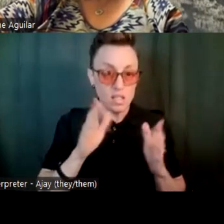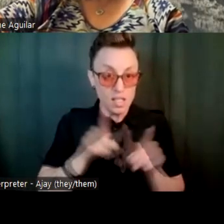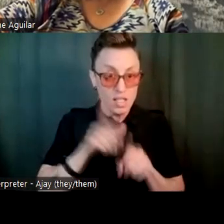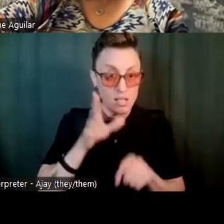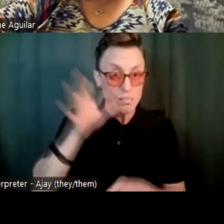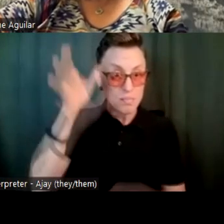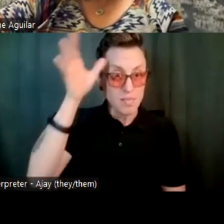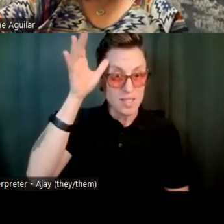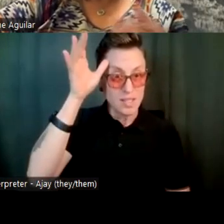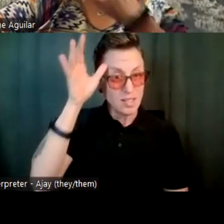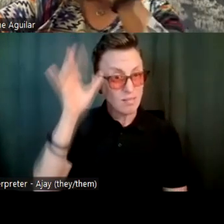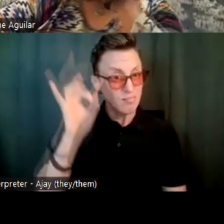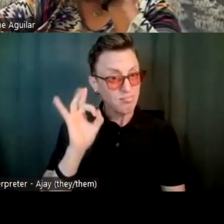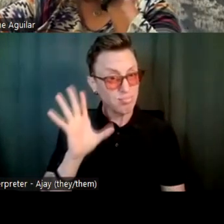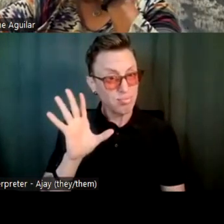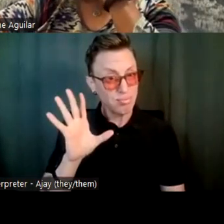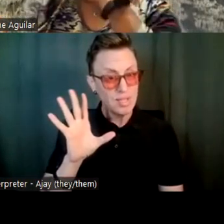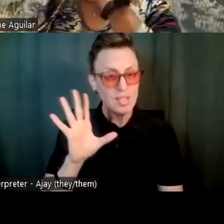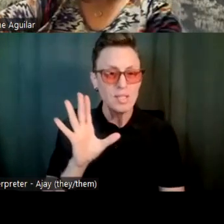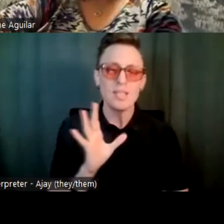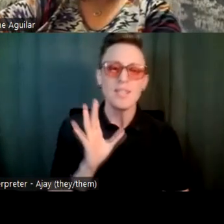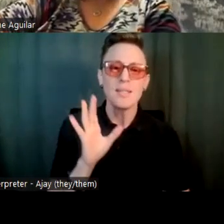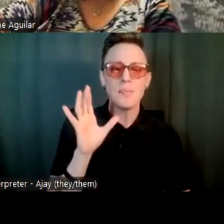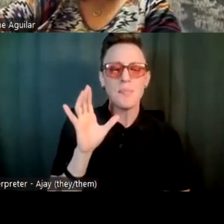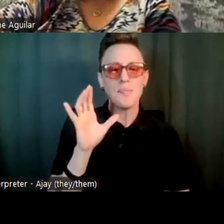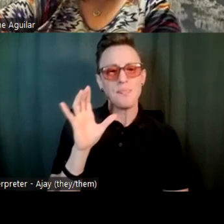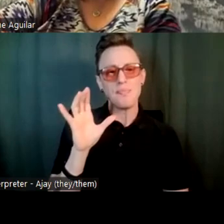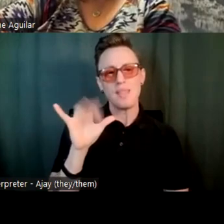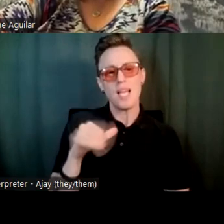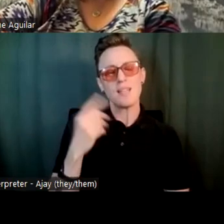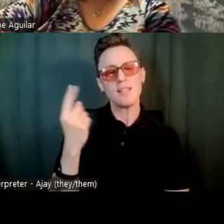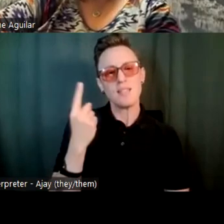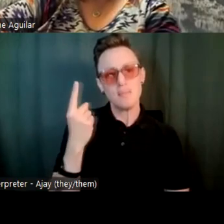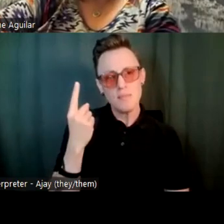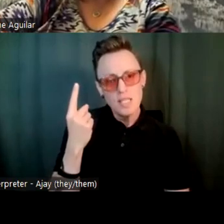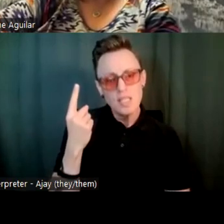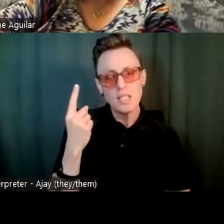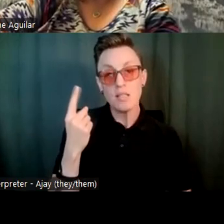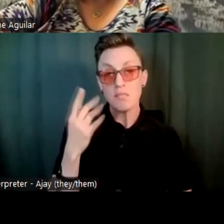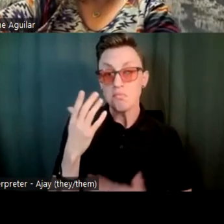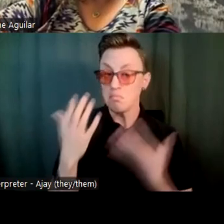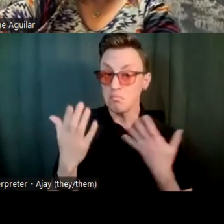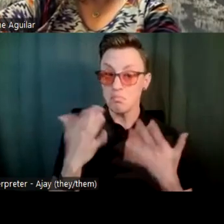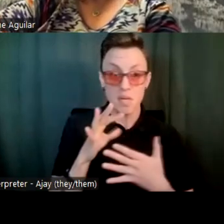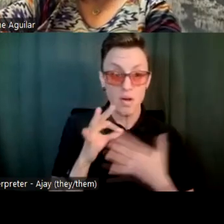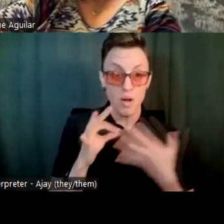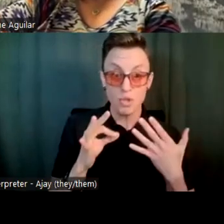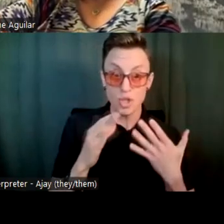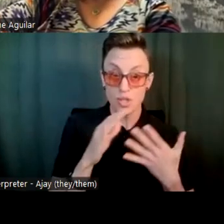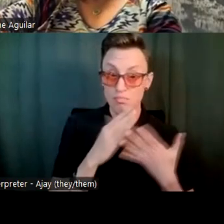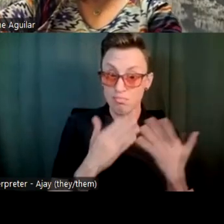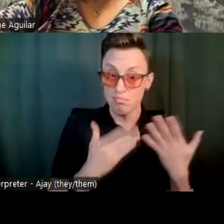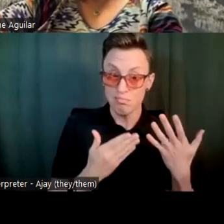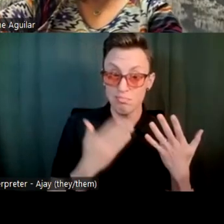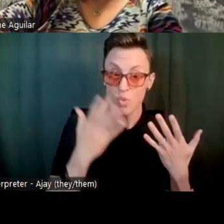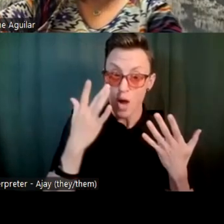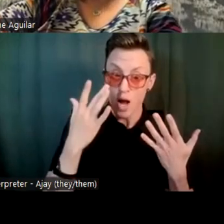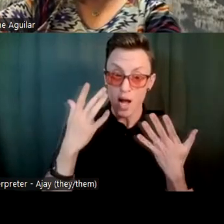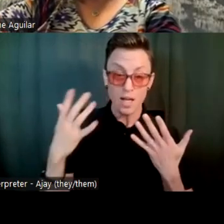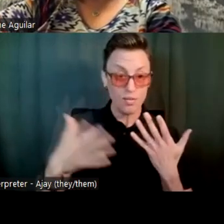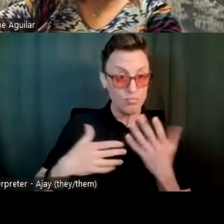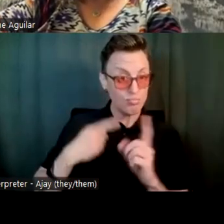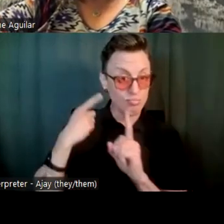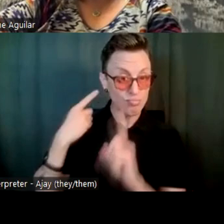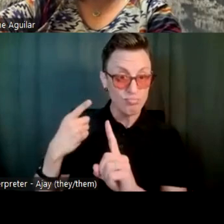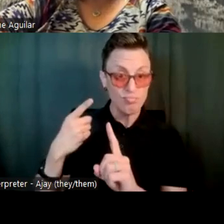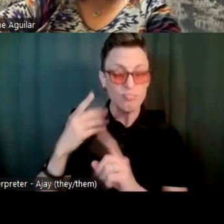that it is something that, um, that is also on the table because at the end of the day, you want your child to get the